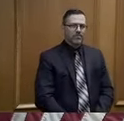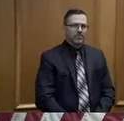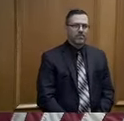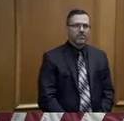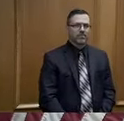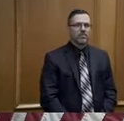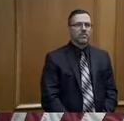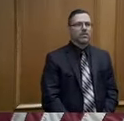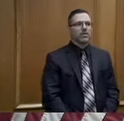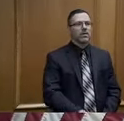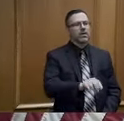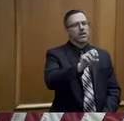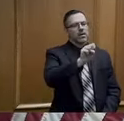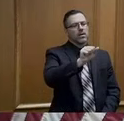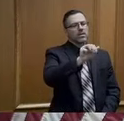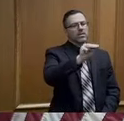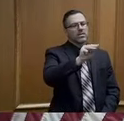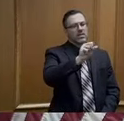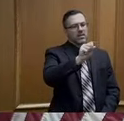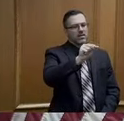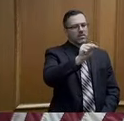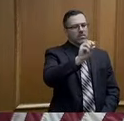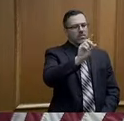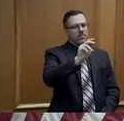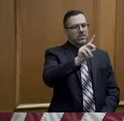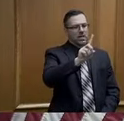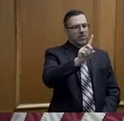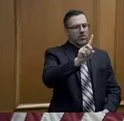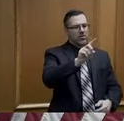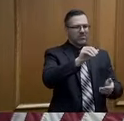Next up, we'll go to Sam Stockard from the Daily Memphian.